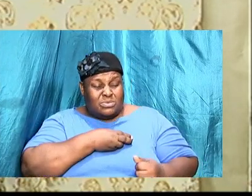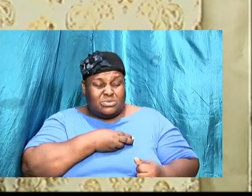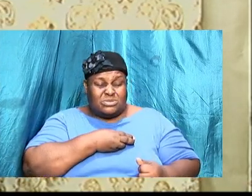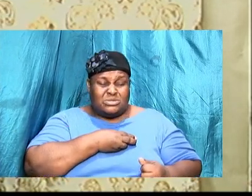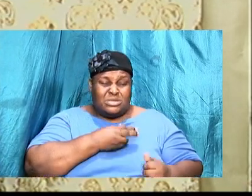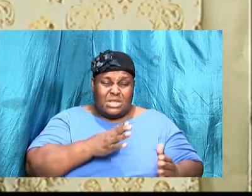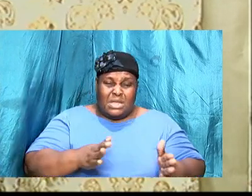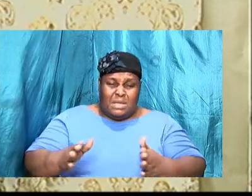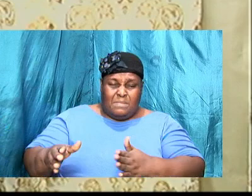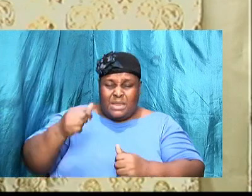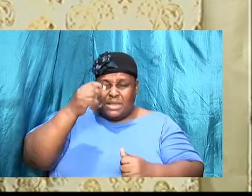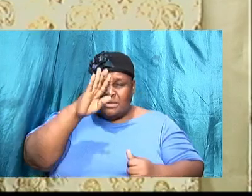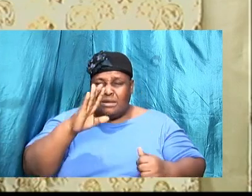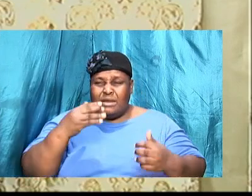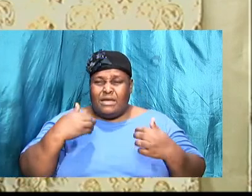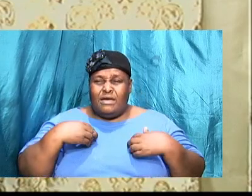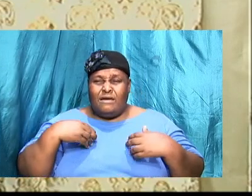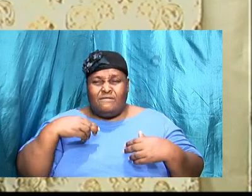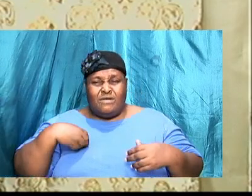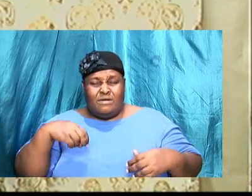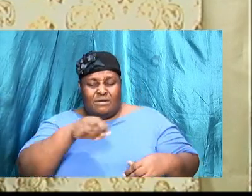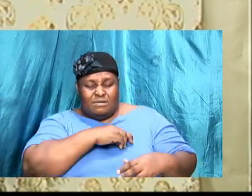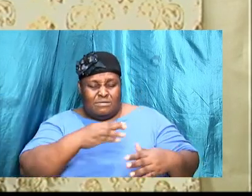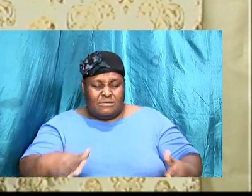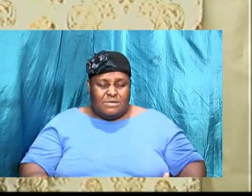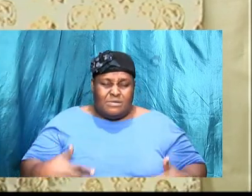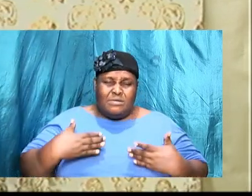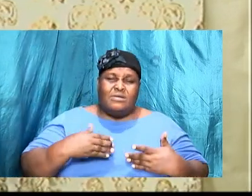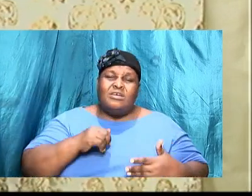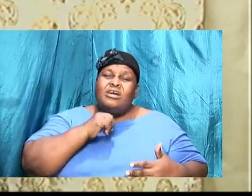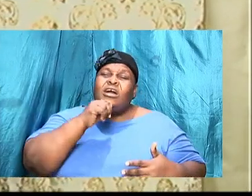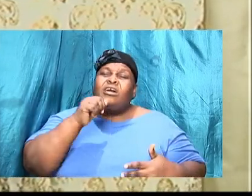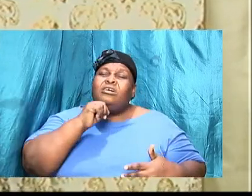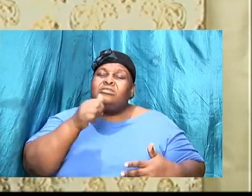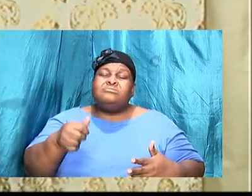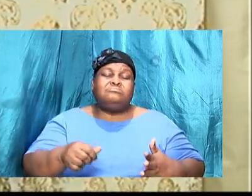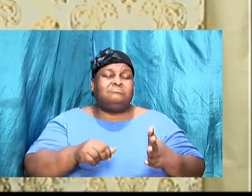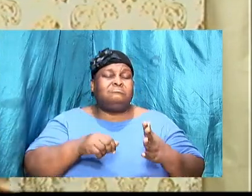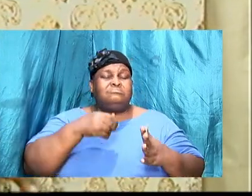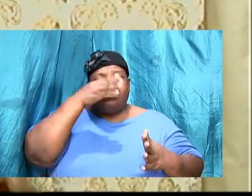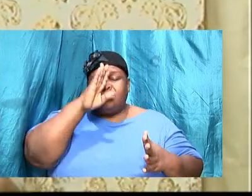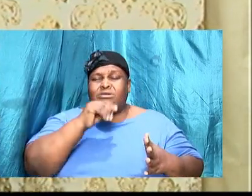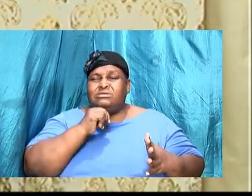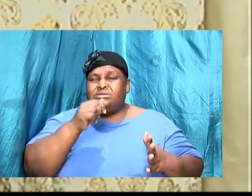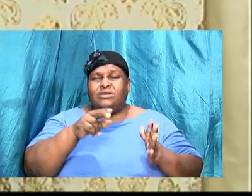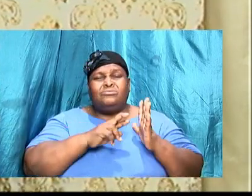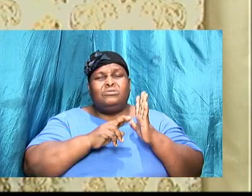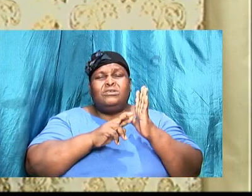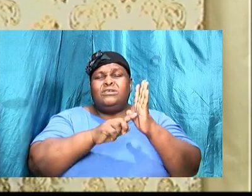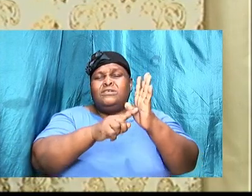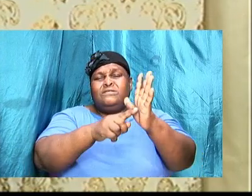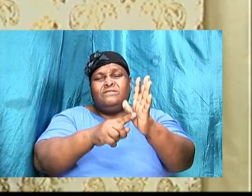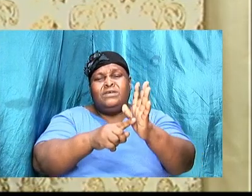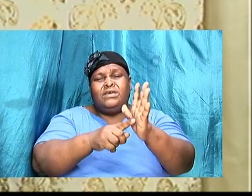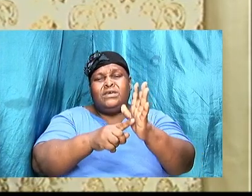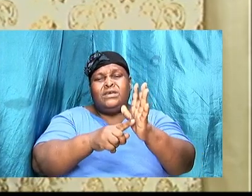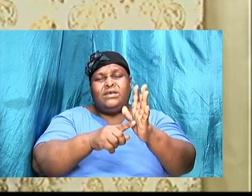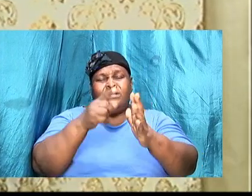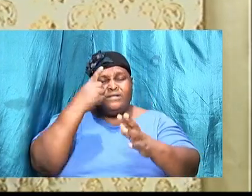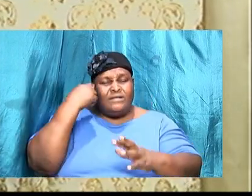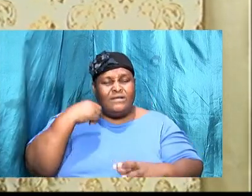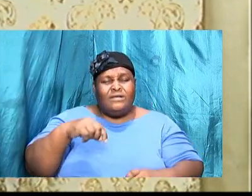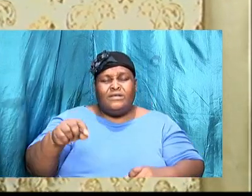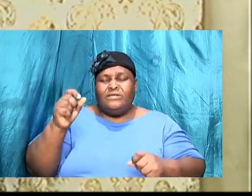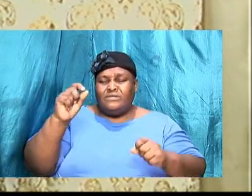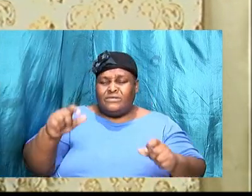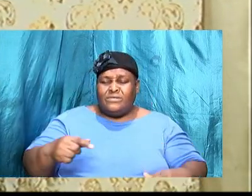has for our life, God will not reveal his plan to us in its entirety. But what he will do from time